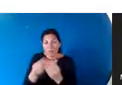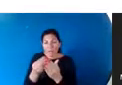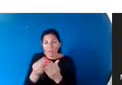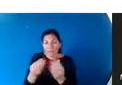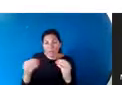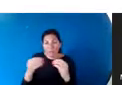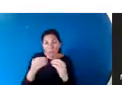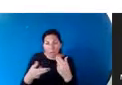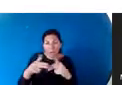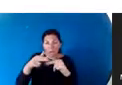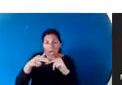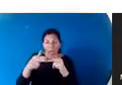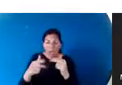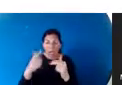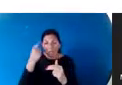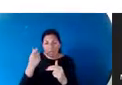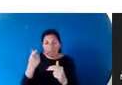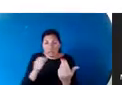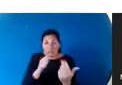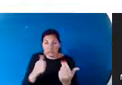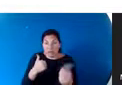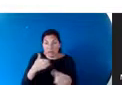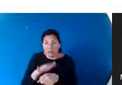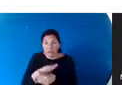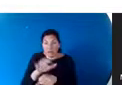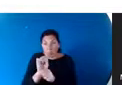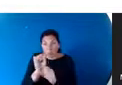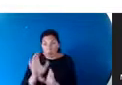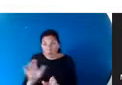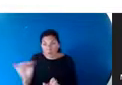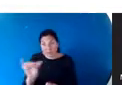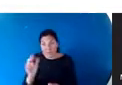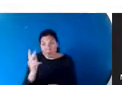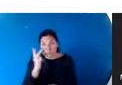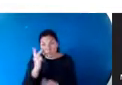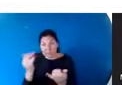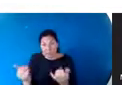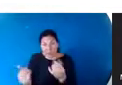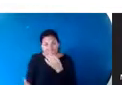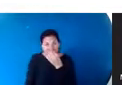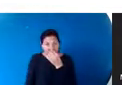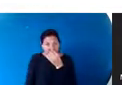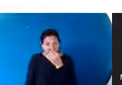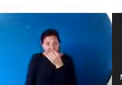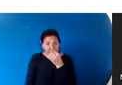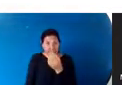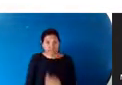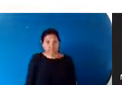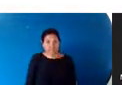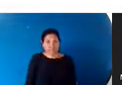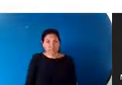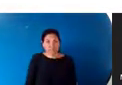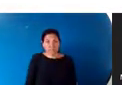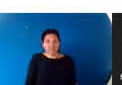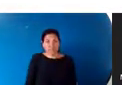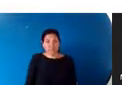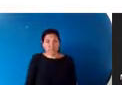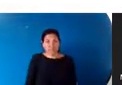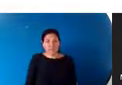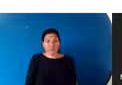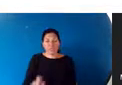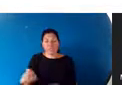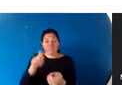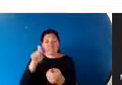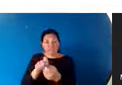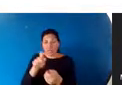equity. Equity is the just and fair allocation of resources according to need in a way that preventable difference in health can be minimized. And it's exactly